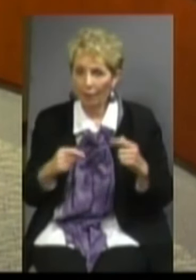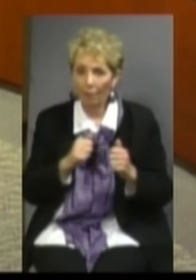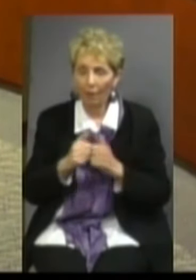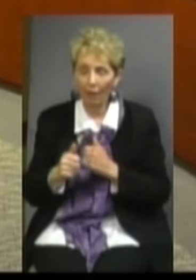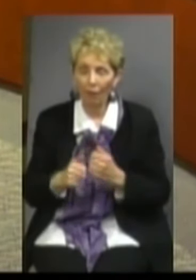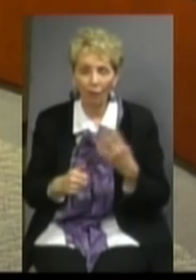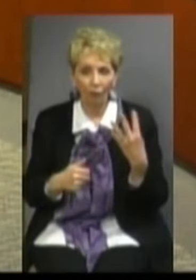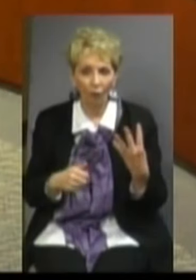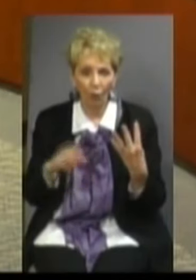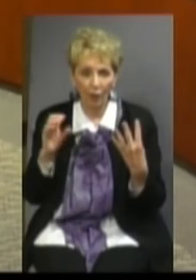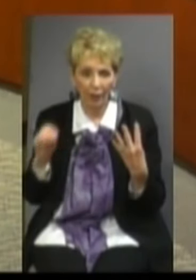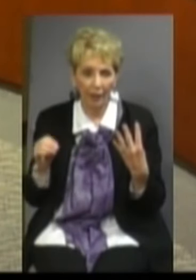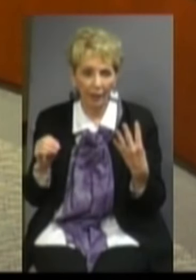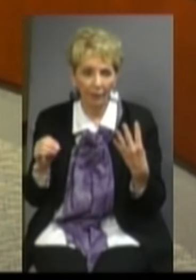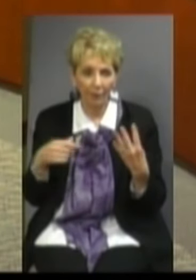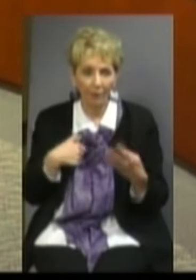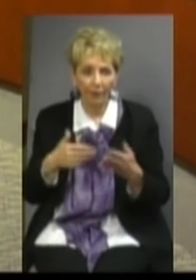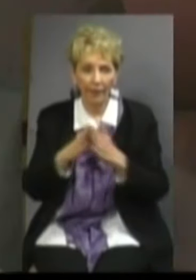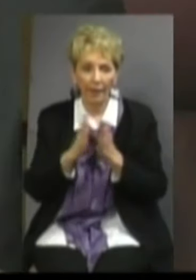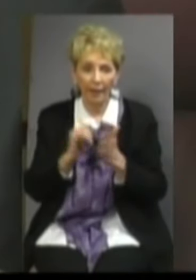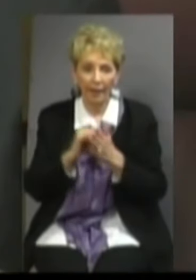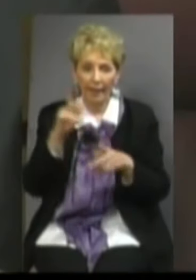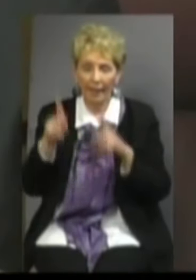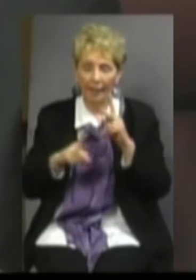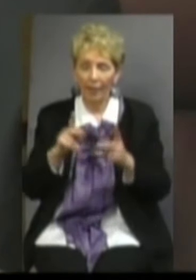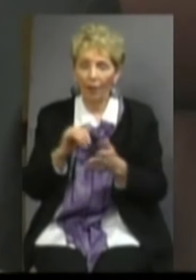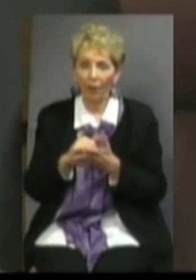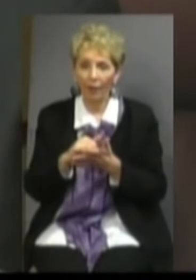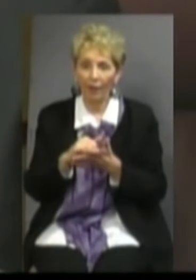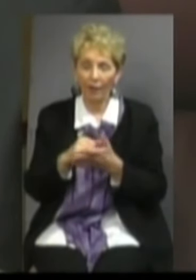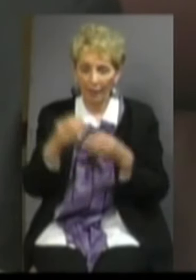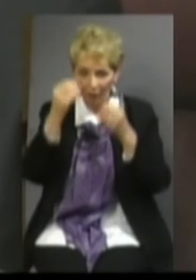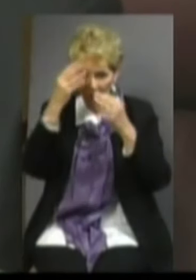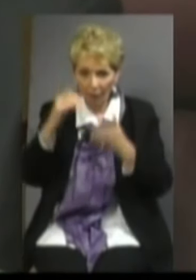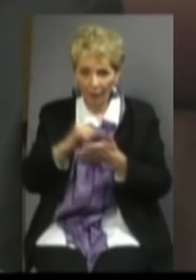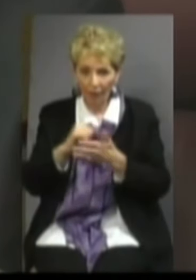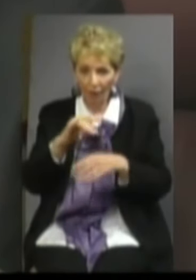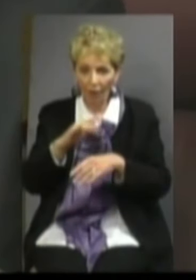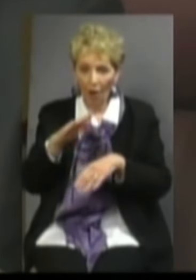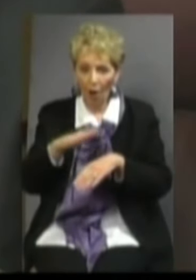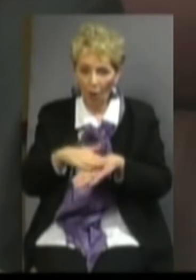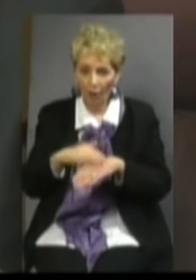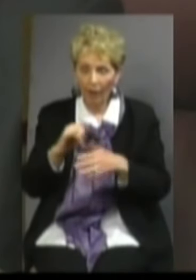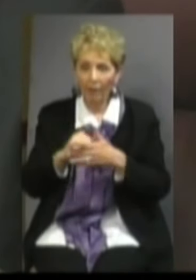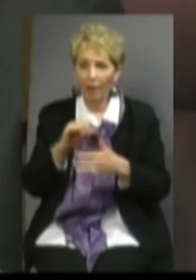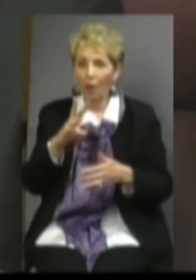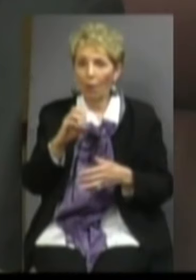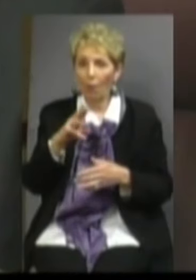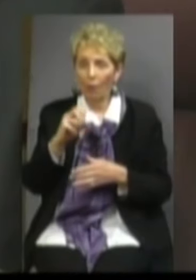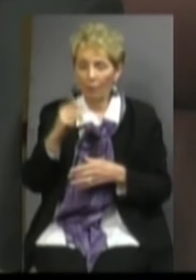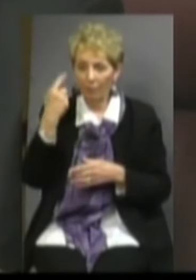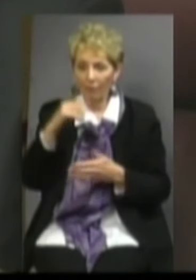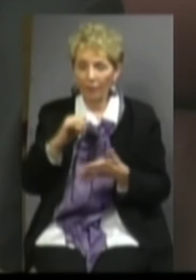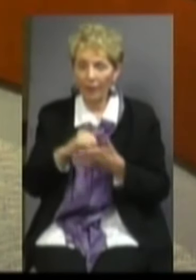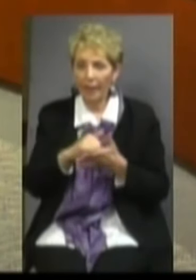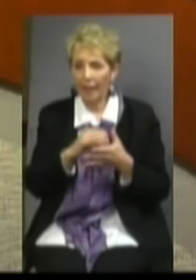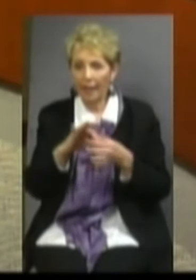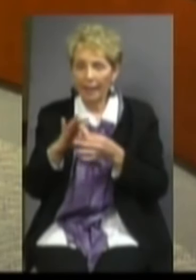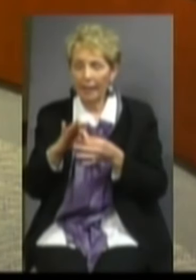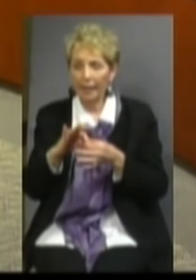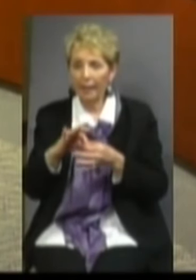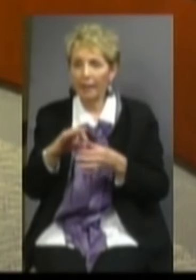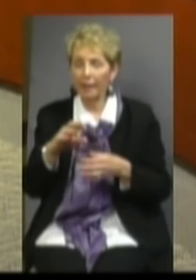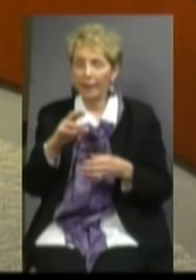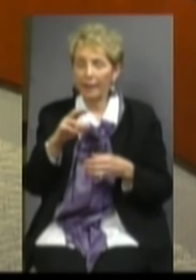4-0. I would ask the citizens, this information is available on the website for Connect NC Bond